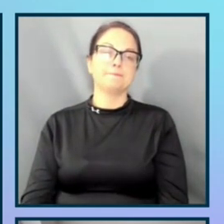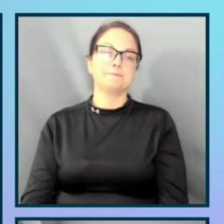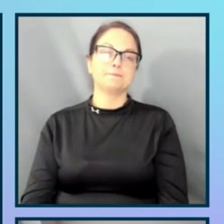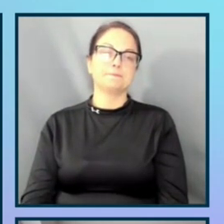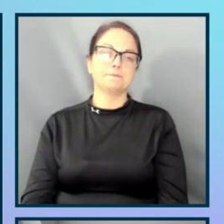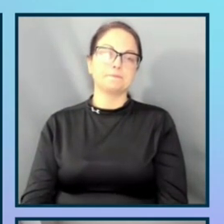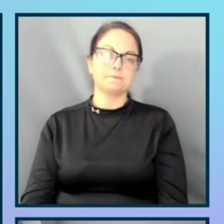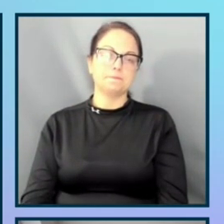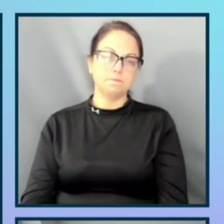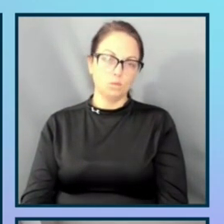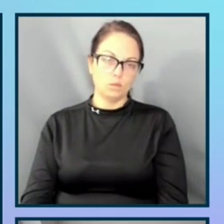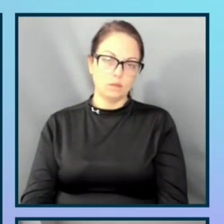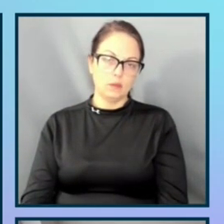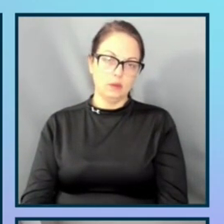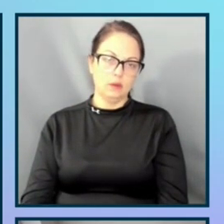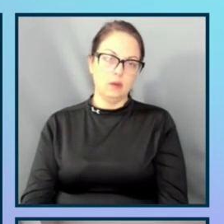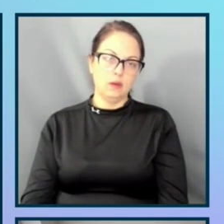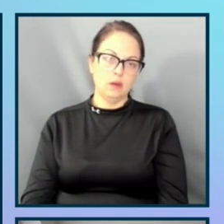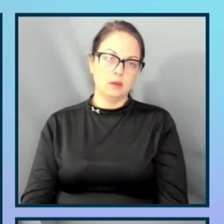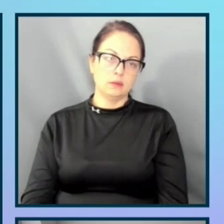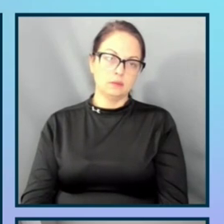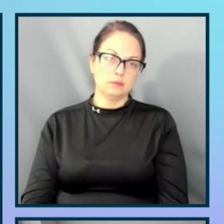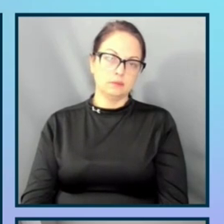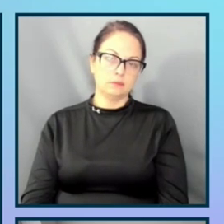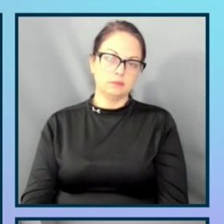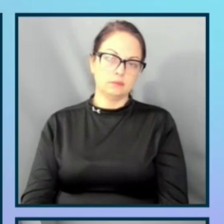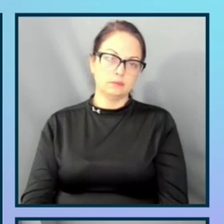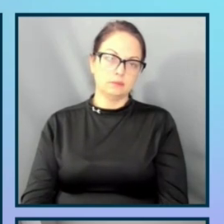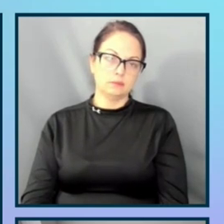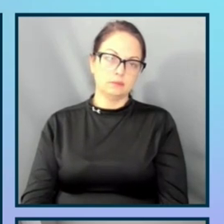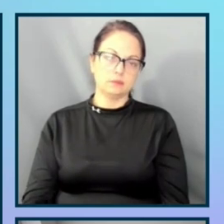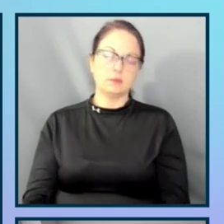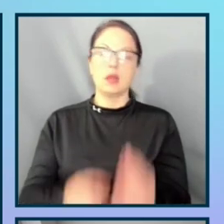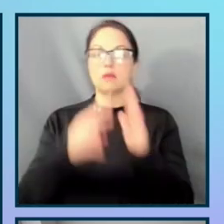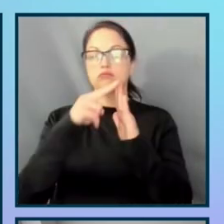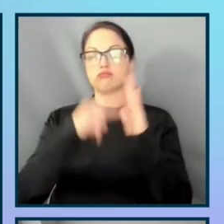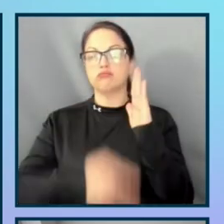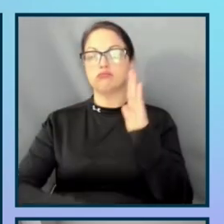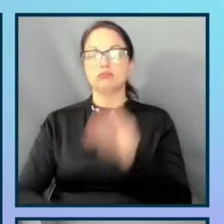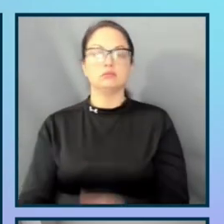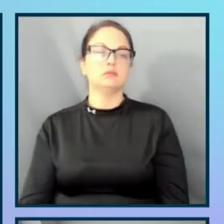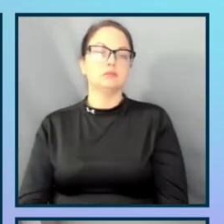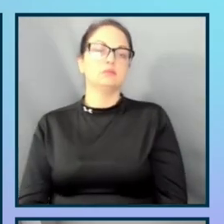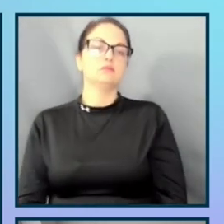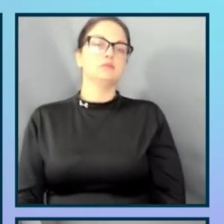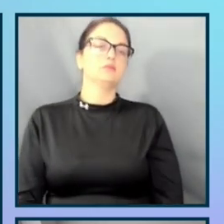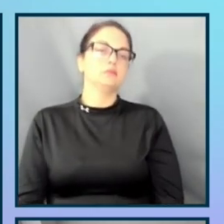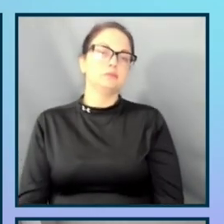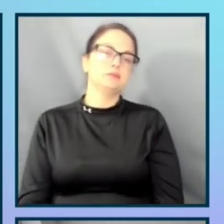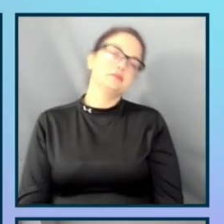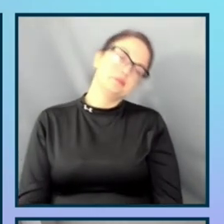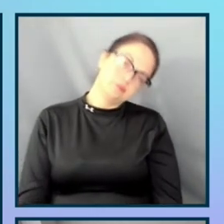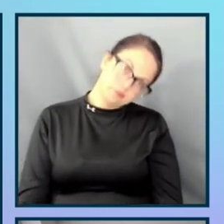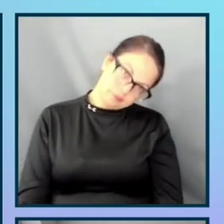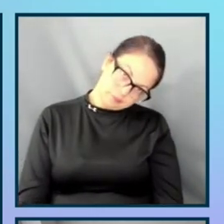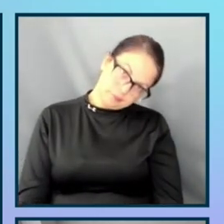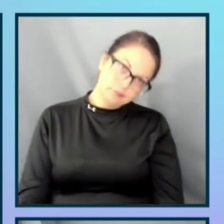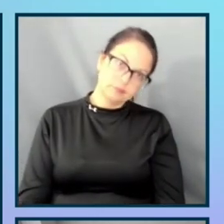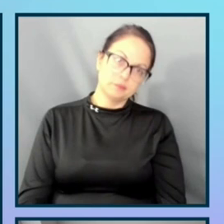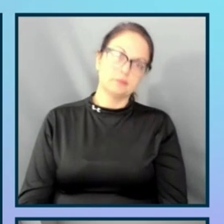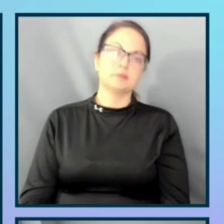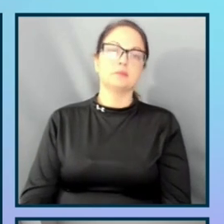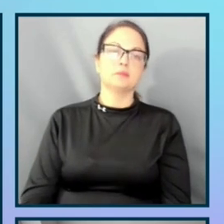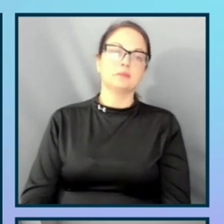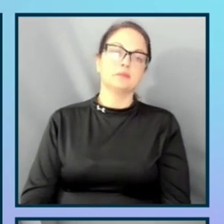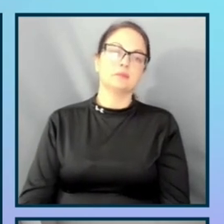Inclusivity is top of mind in 2021. So 2020 was a big year for all of us. And while we have lost a